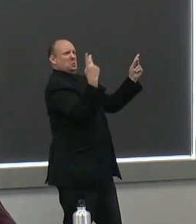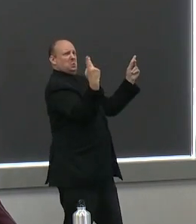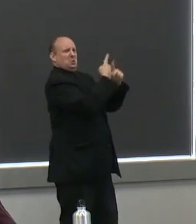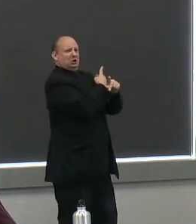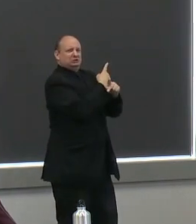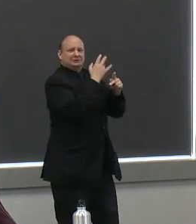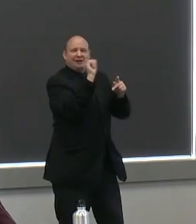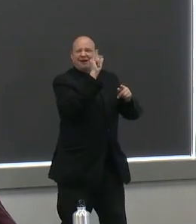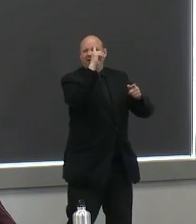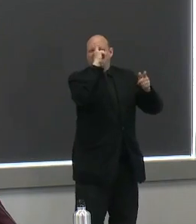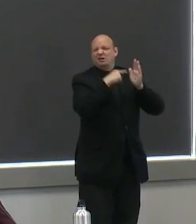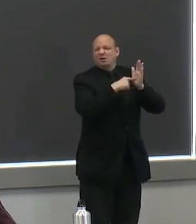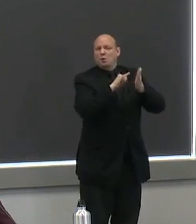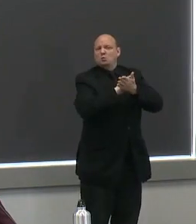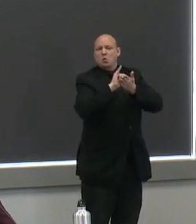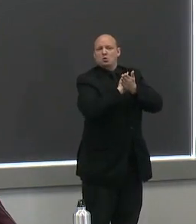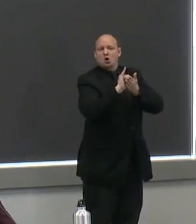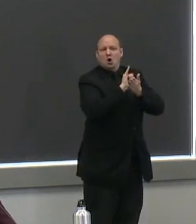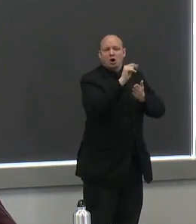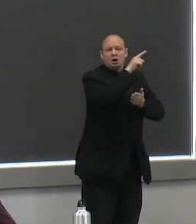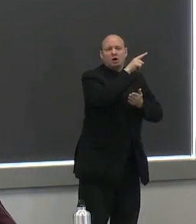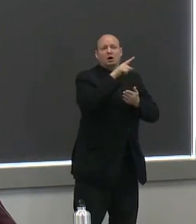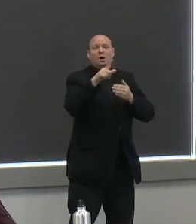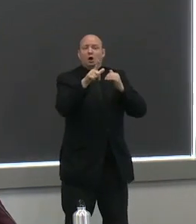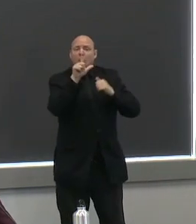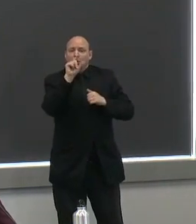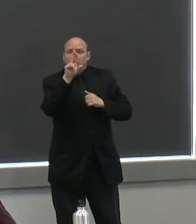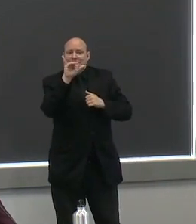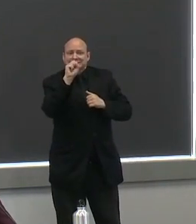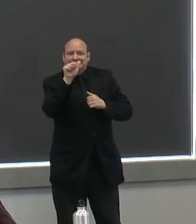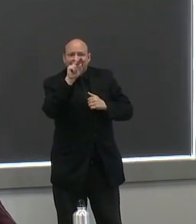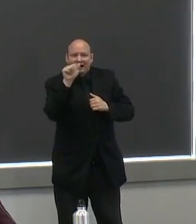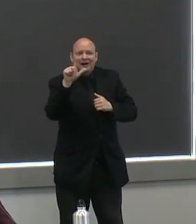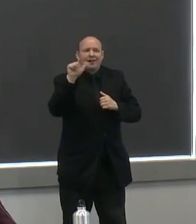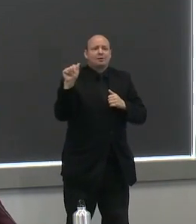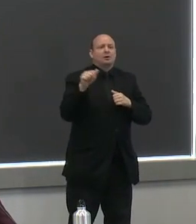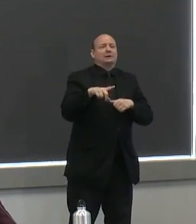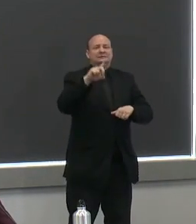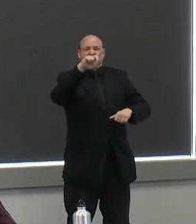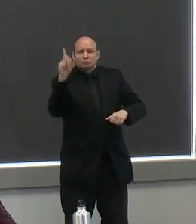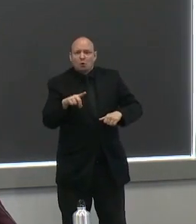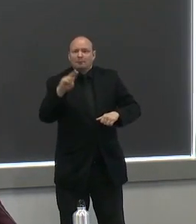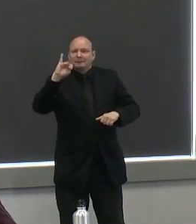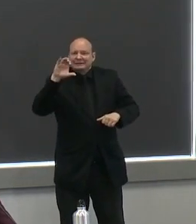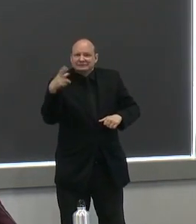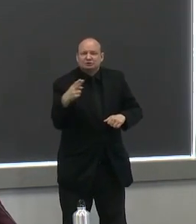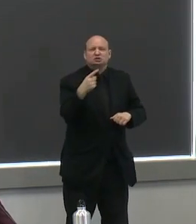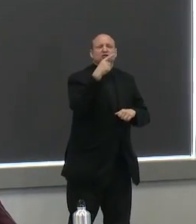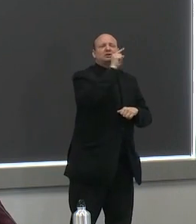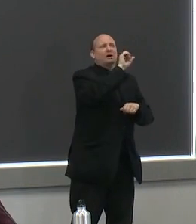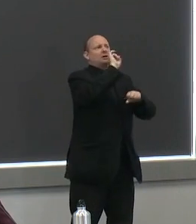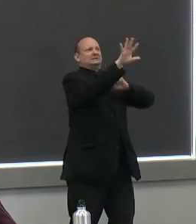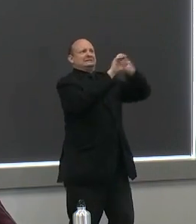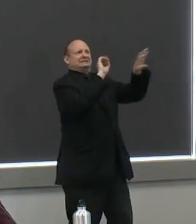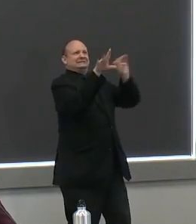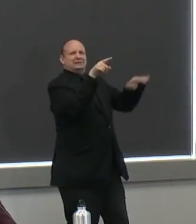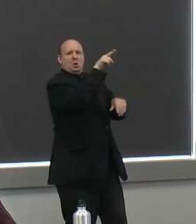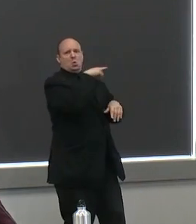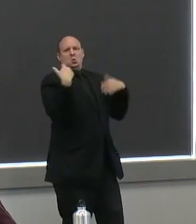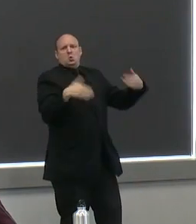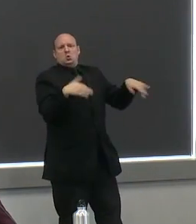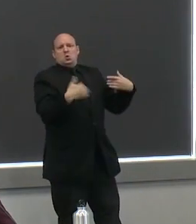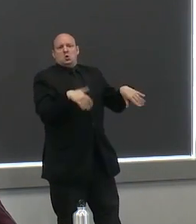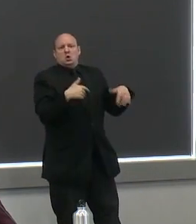louisiana detroit michigan and we along with a lot of other states that have lower